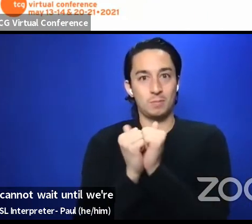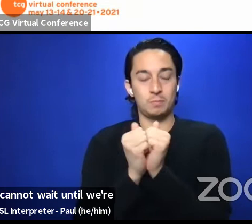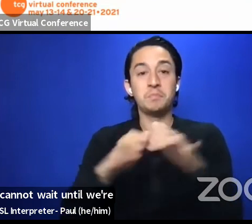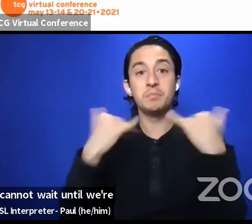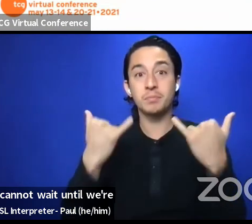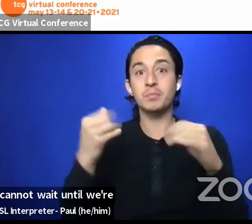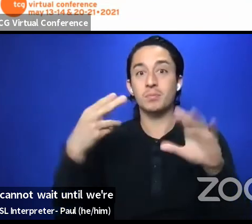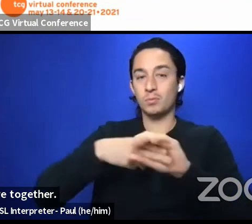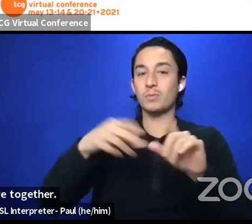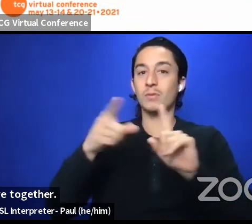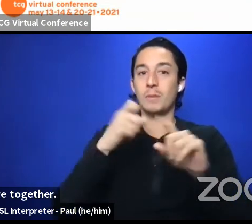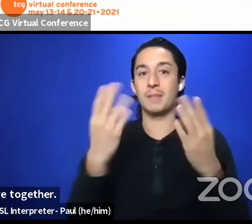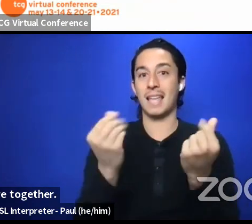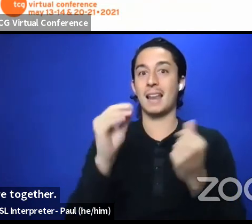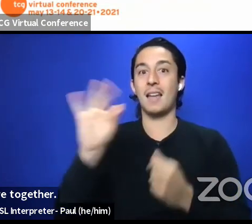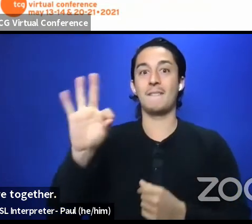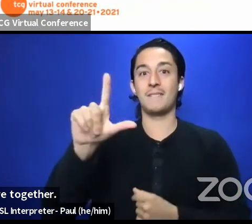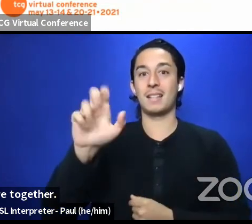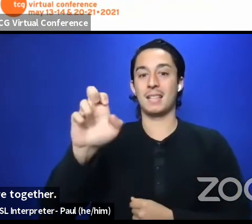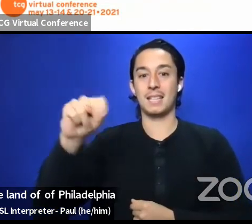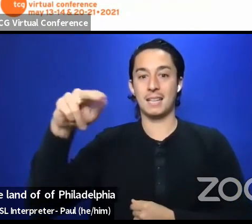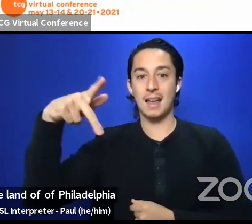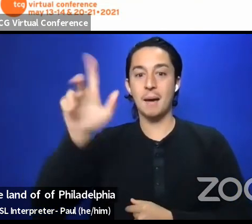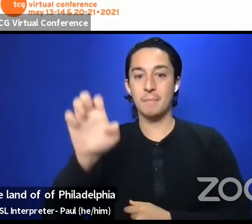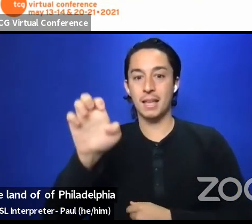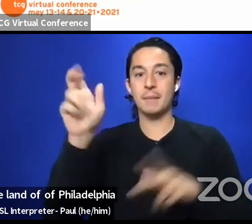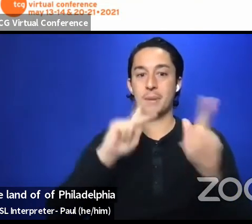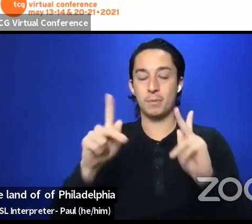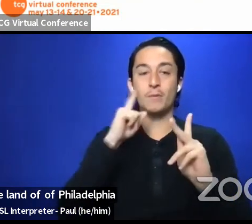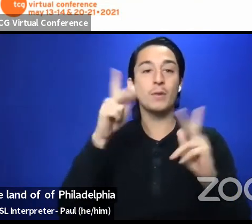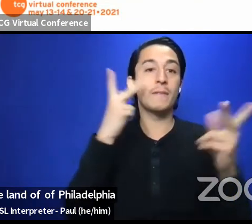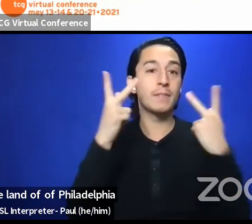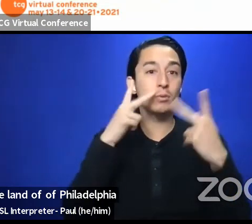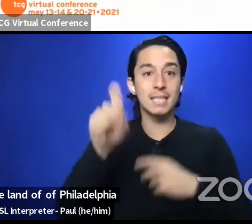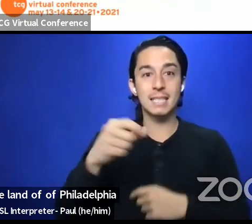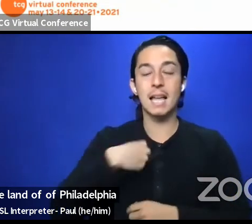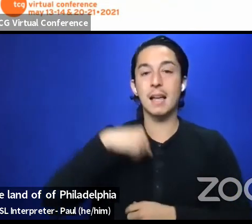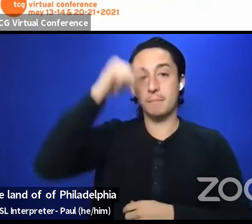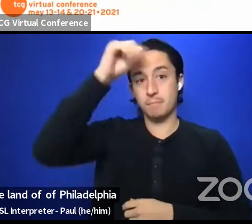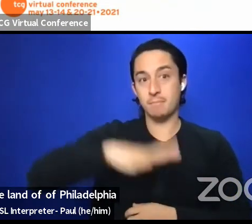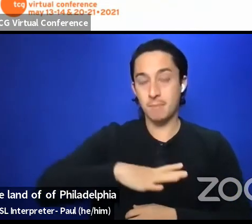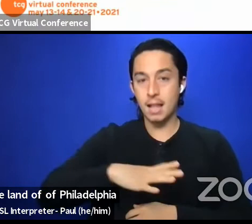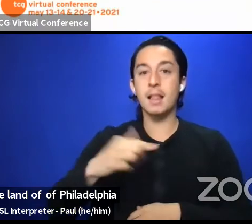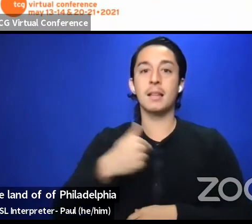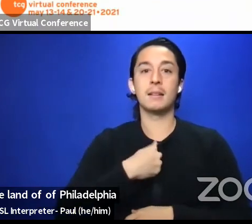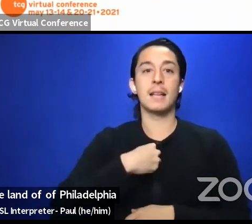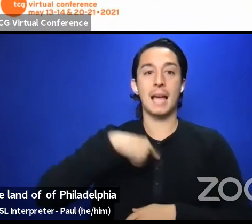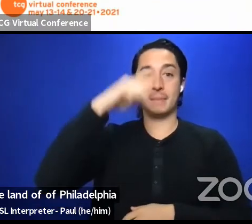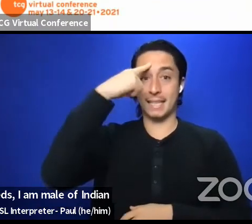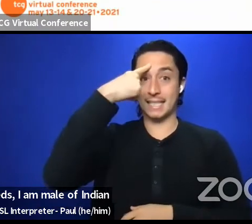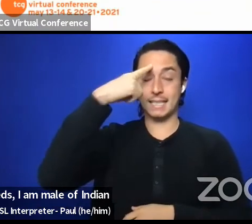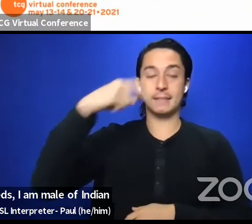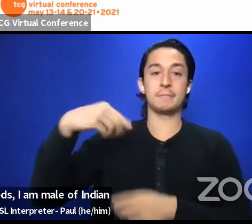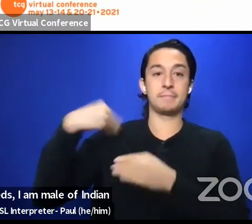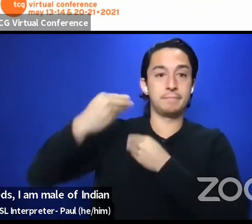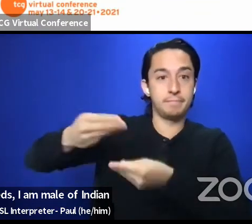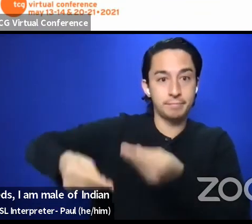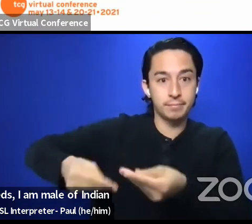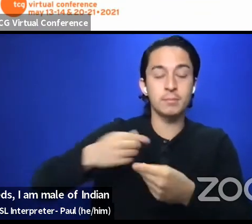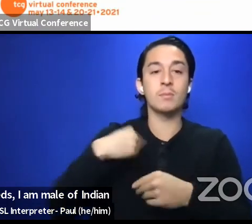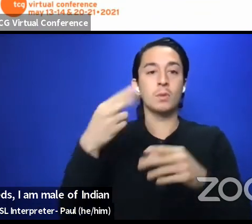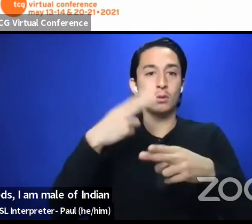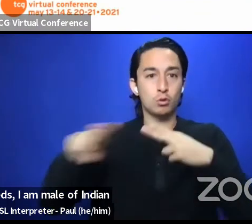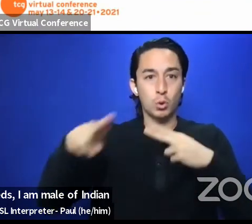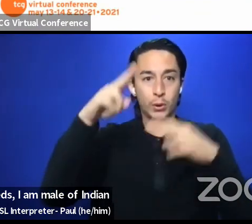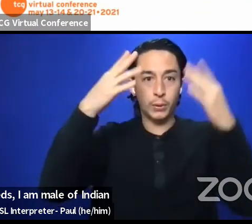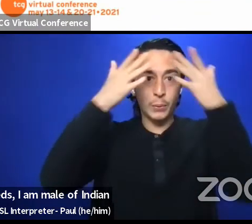from the land of the Lenape peoples. And for visual needs, I am male of Indian descent. I have short black hair with a dust in the